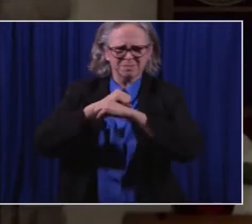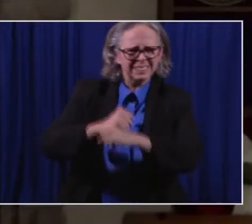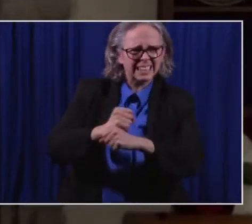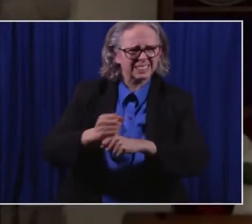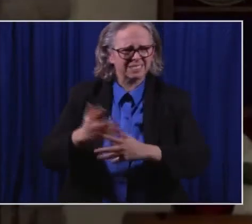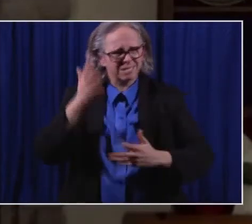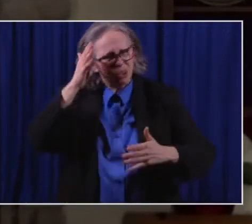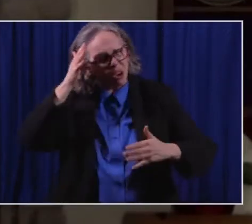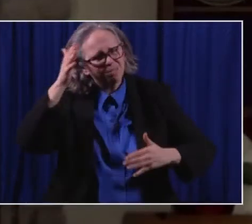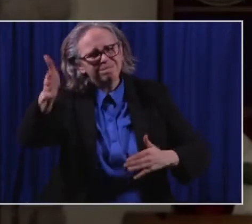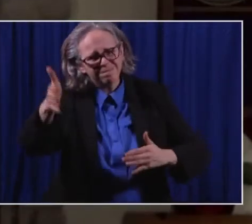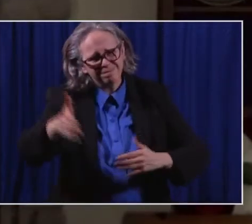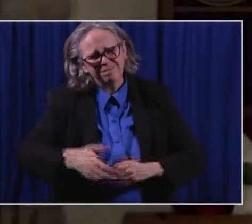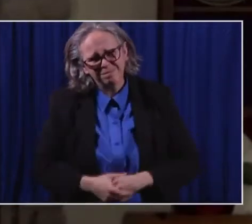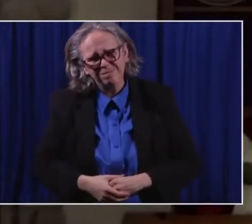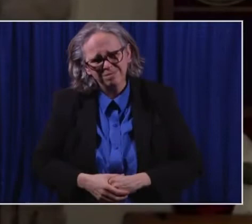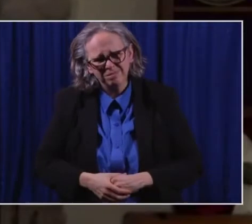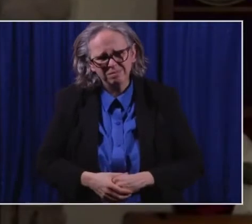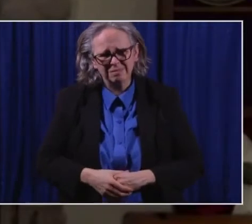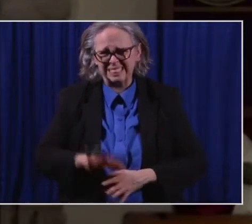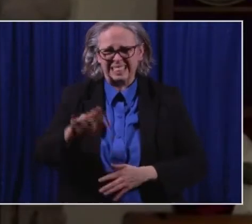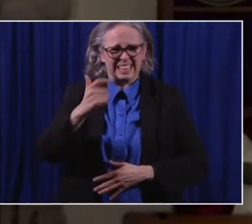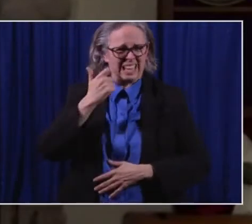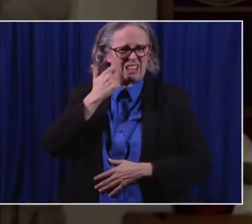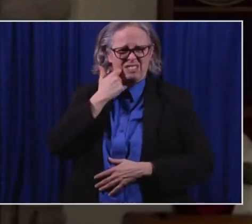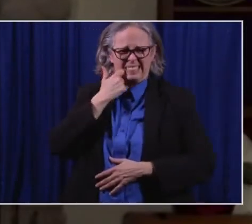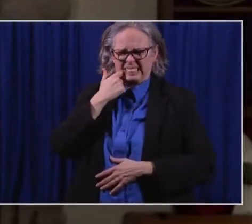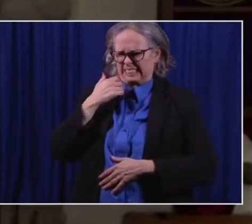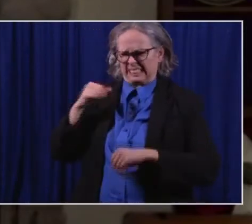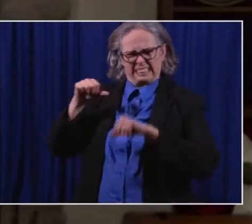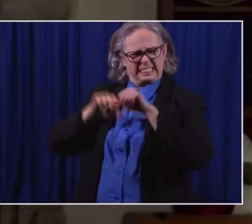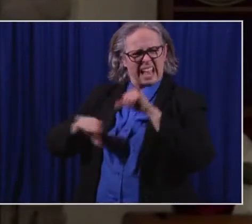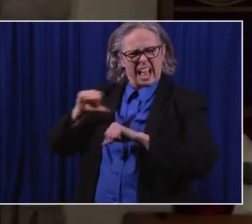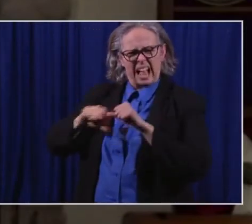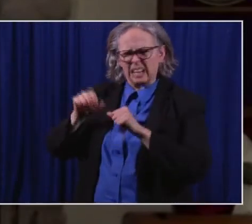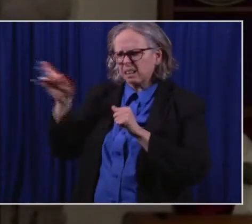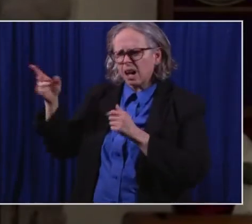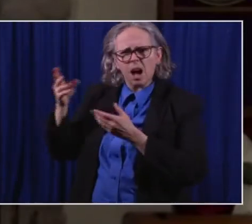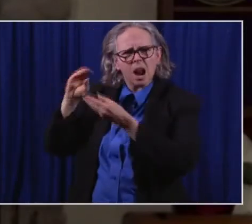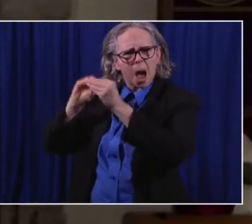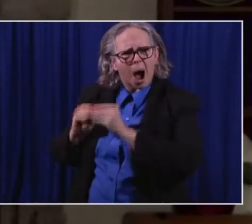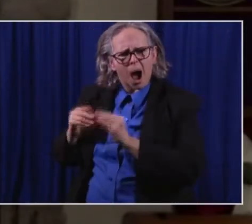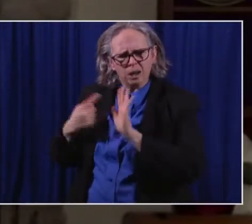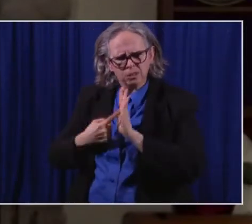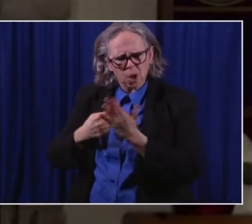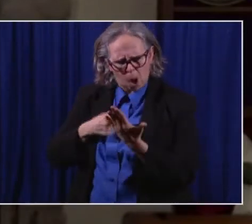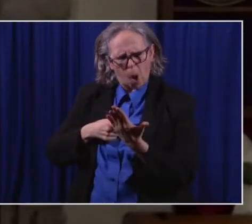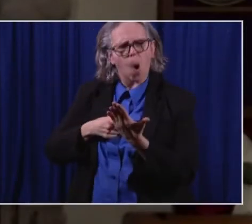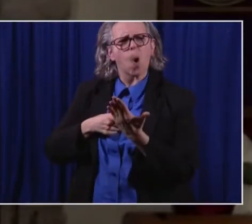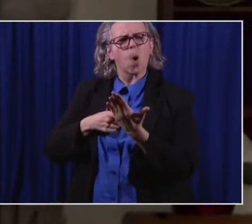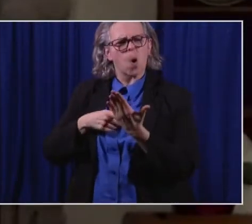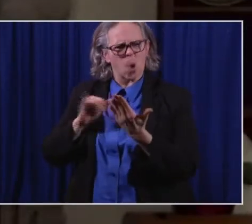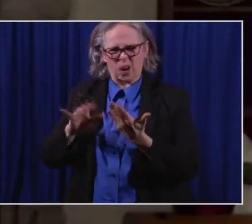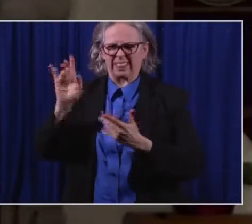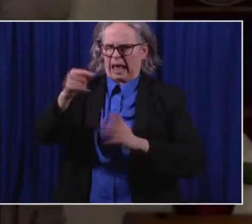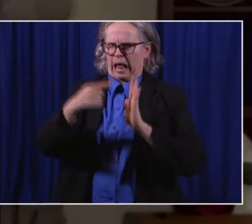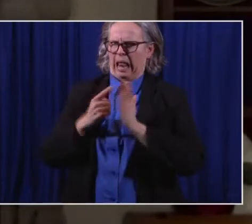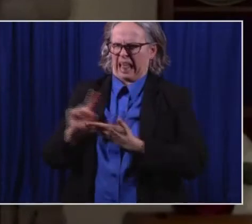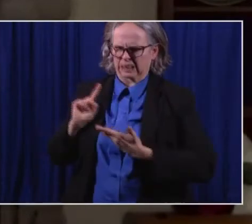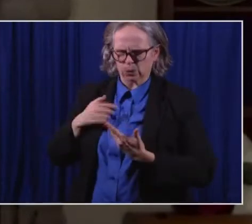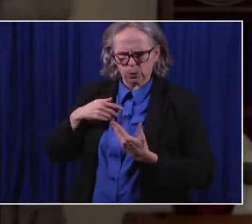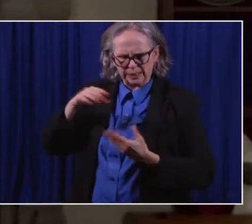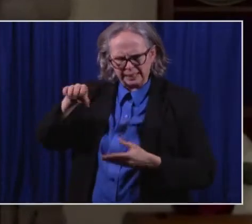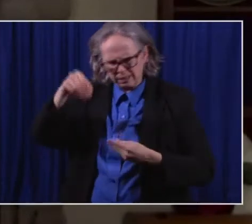The latest latest data shows, uh, as of last week, that 45% of our children